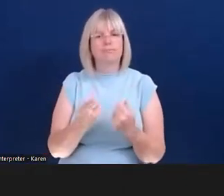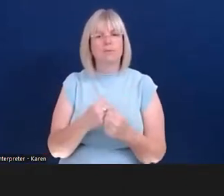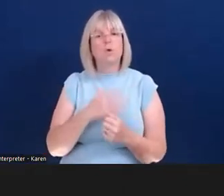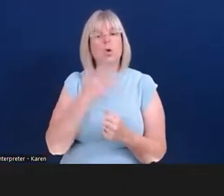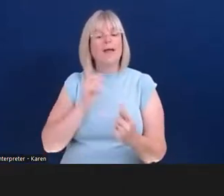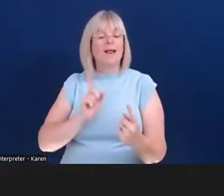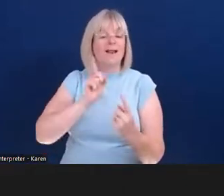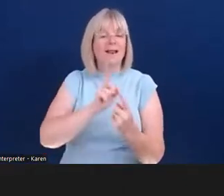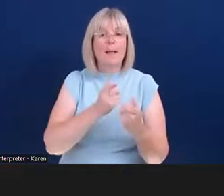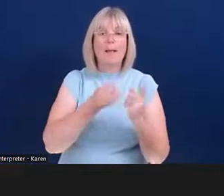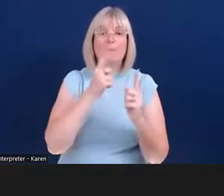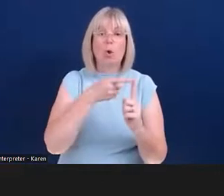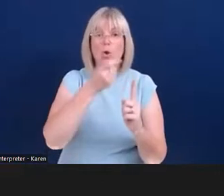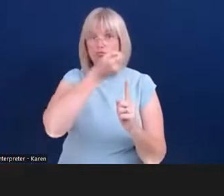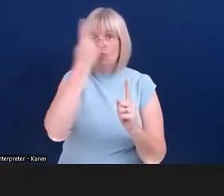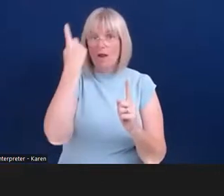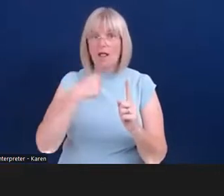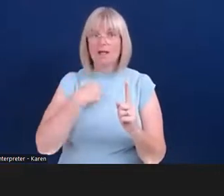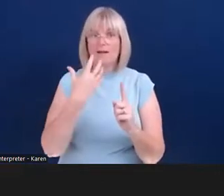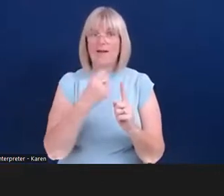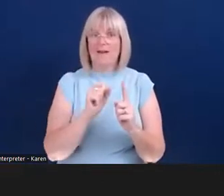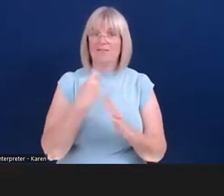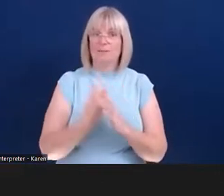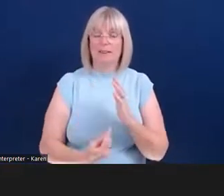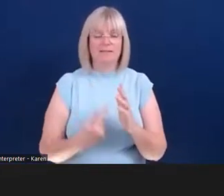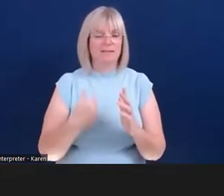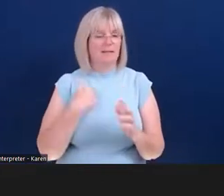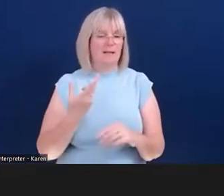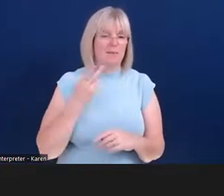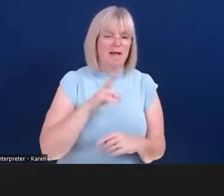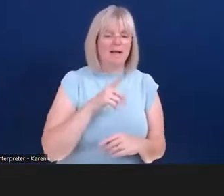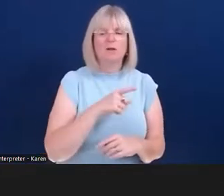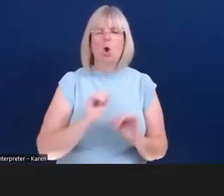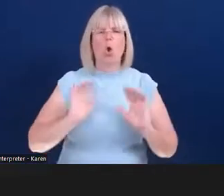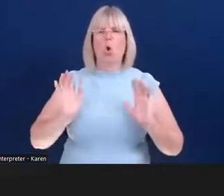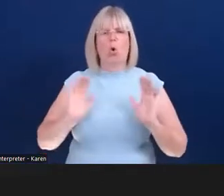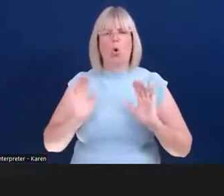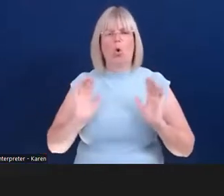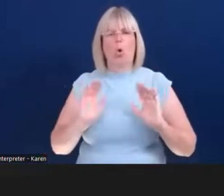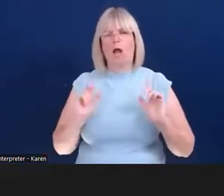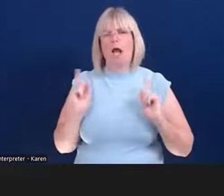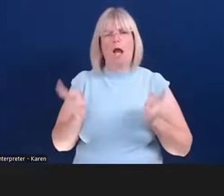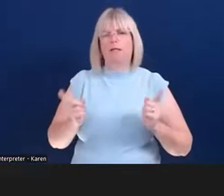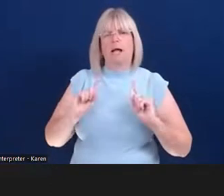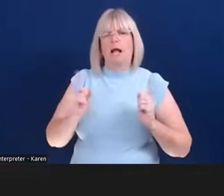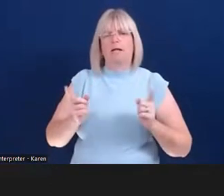that to enable me to go back into the workplace, there was no, we can't deal with that, we can't deal with that. So through the Disability Confidence